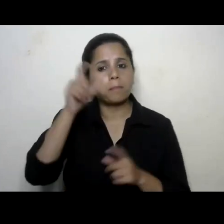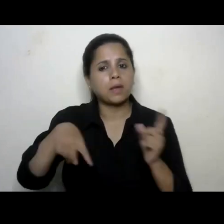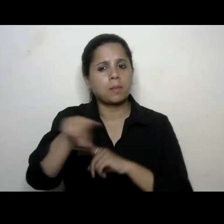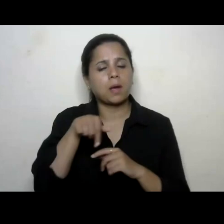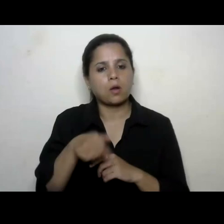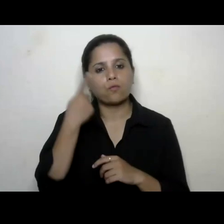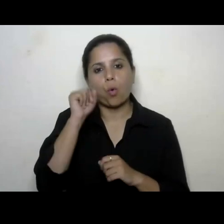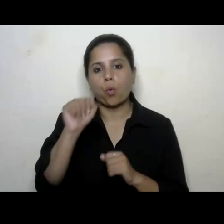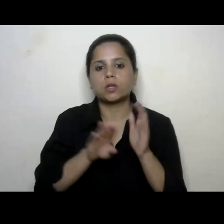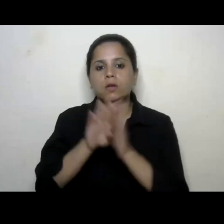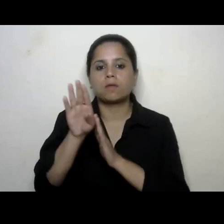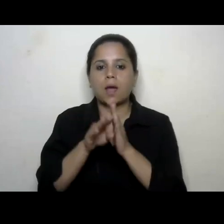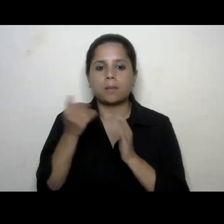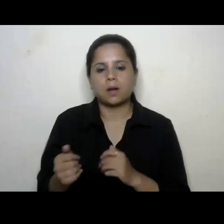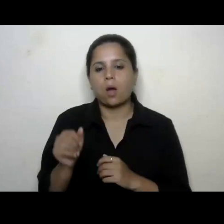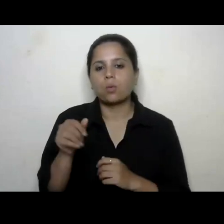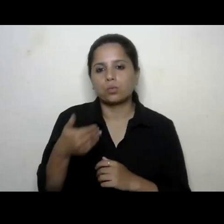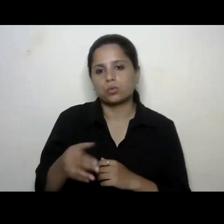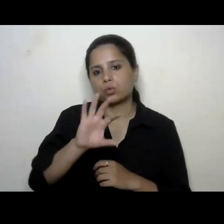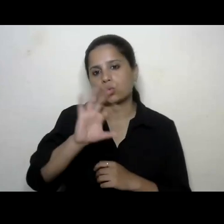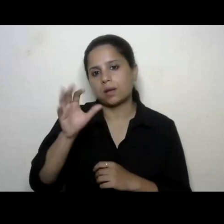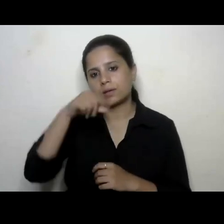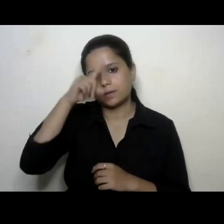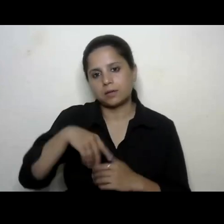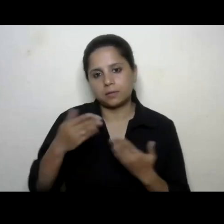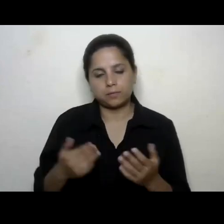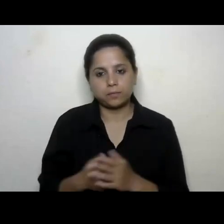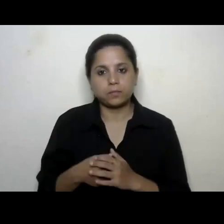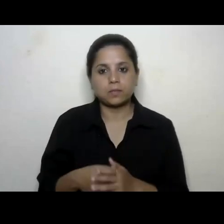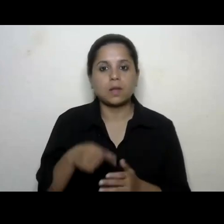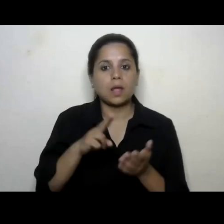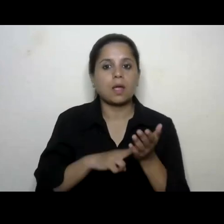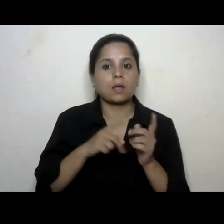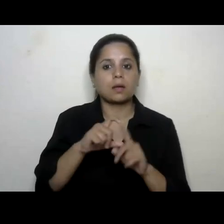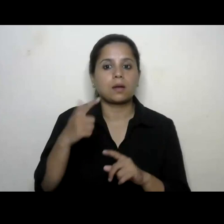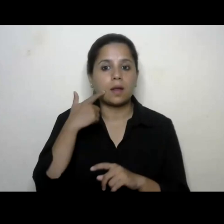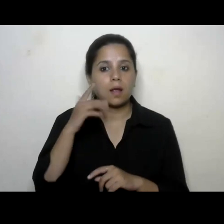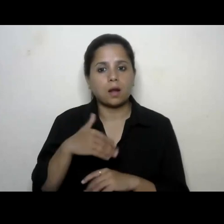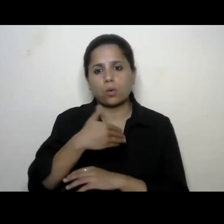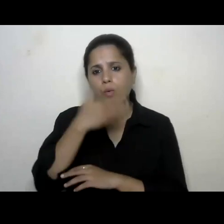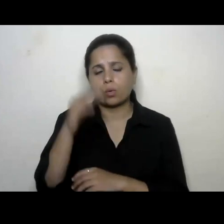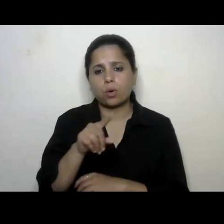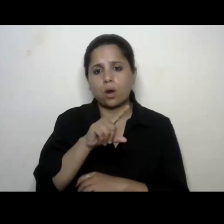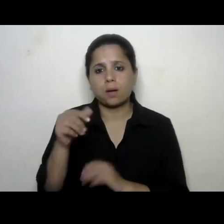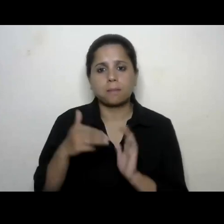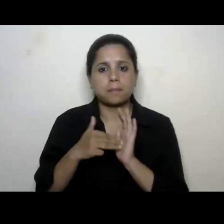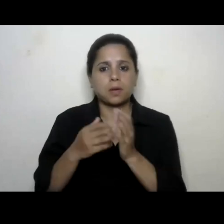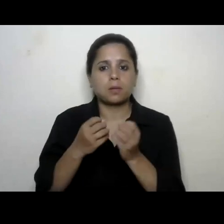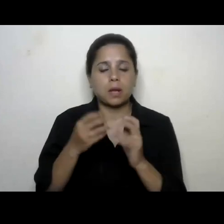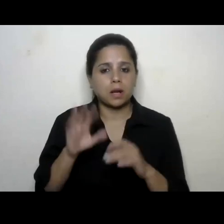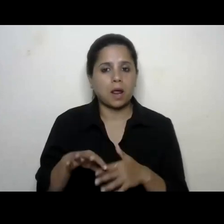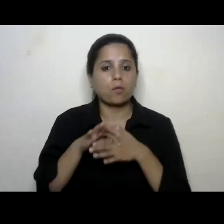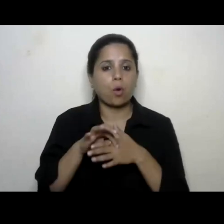world so the ndl currently hosts about 100 millions of contents